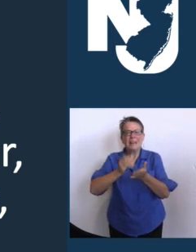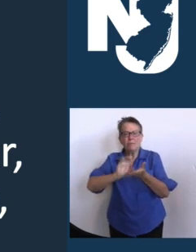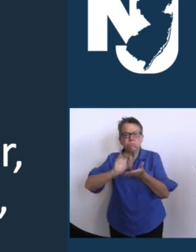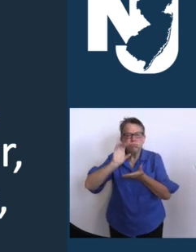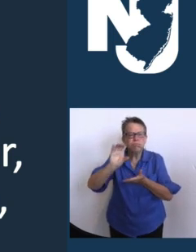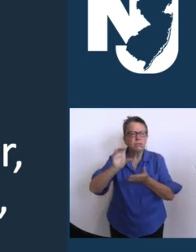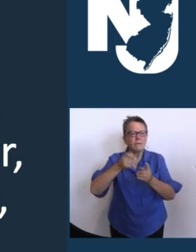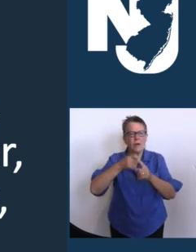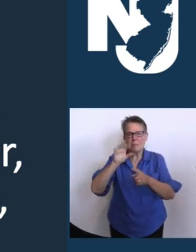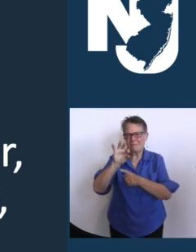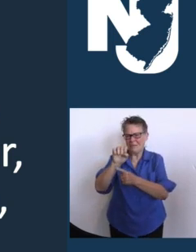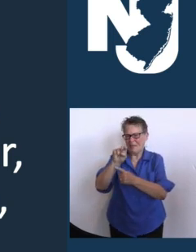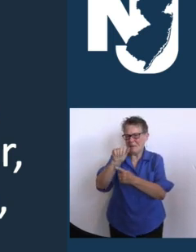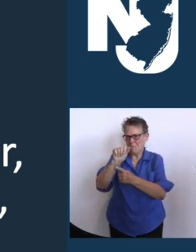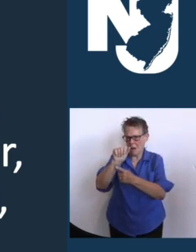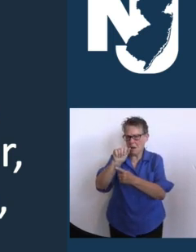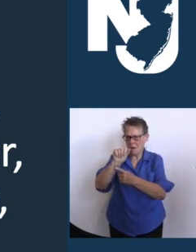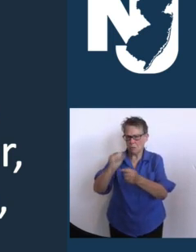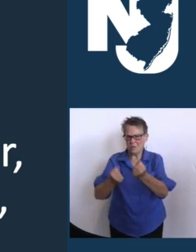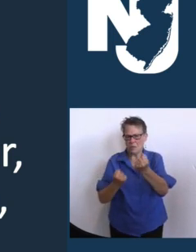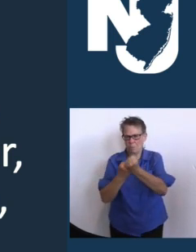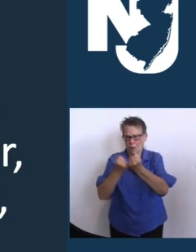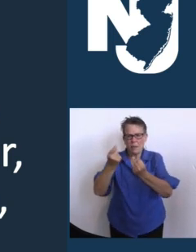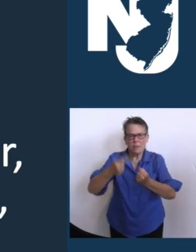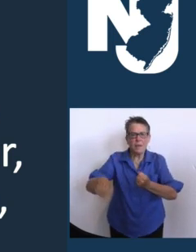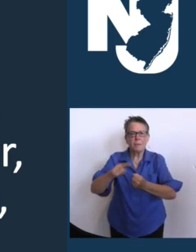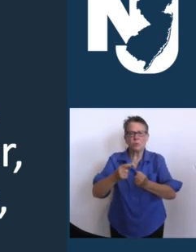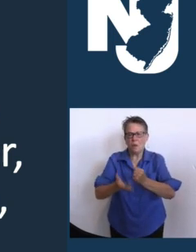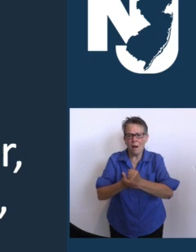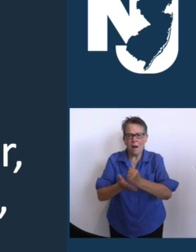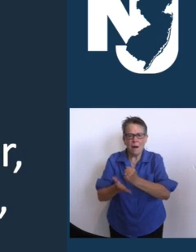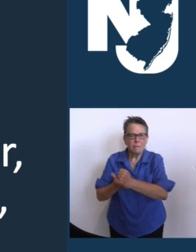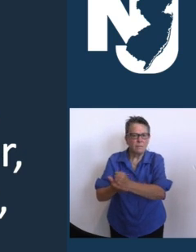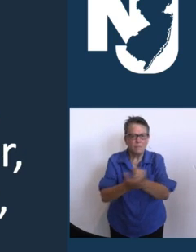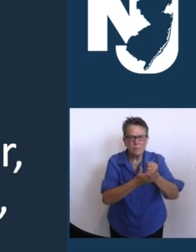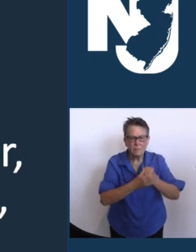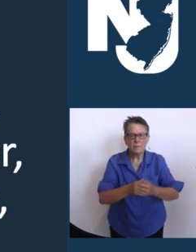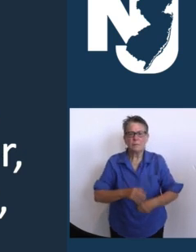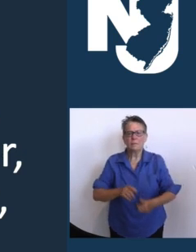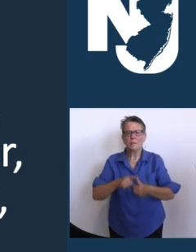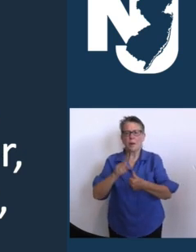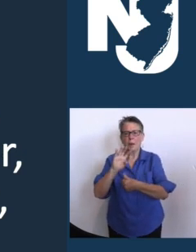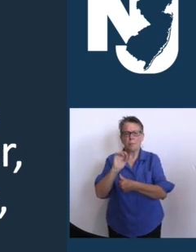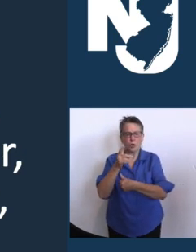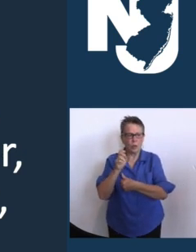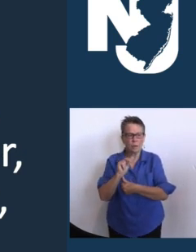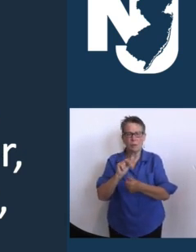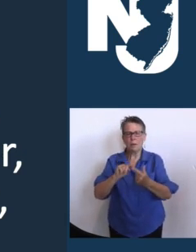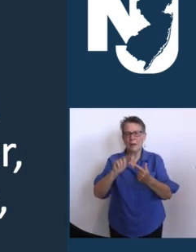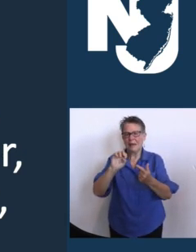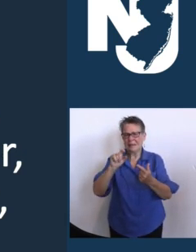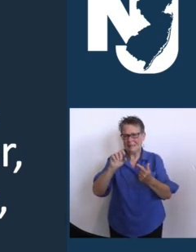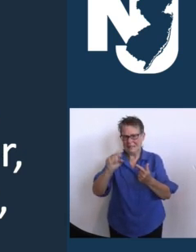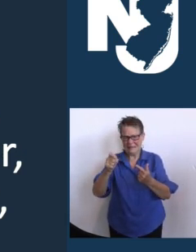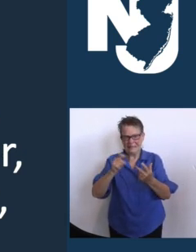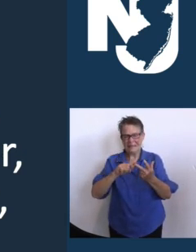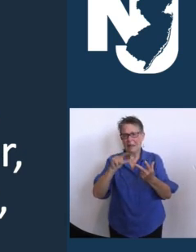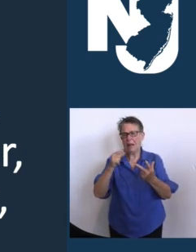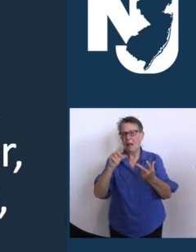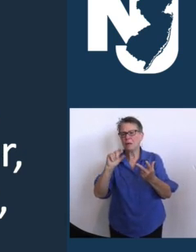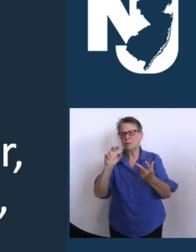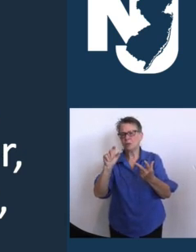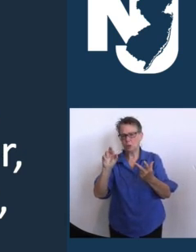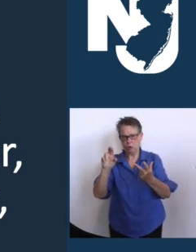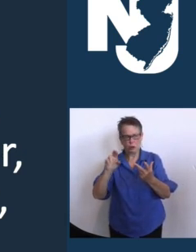major disaster declaration. Bergen, Essex, Gloucester, Hudson, Hunterdon, Mercer, Middlesex, Morris,